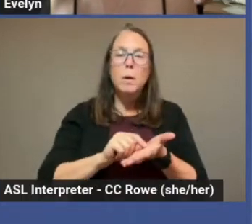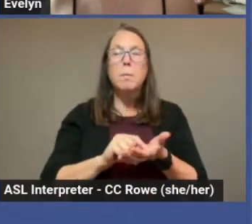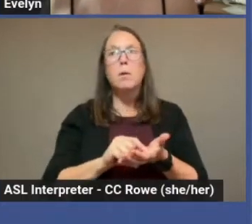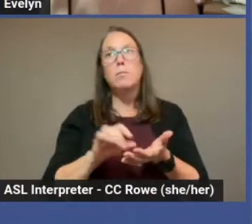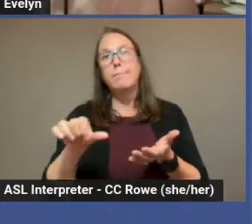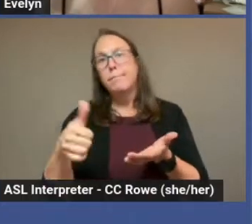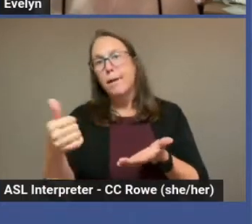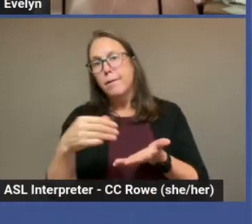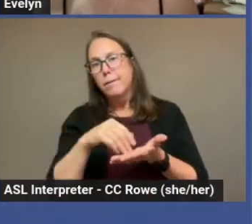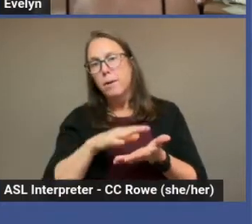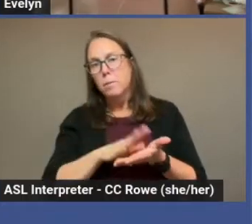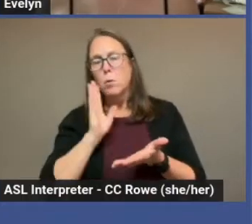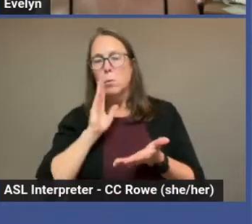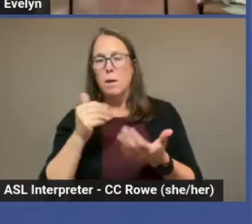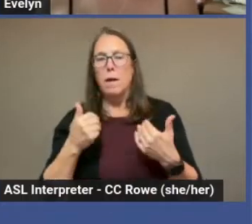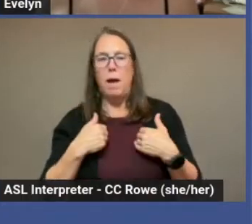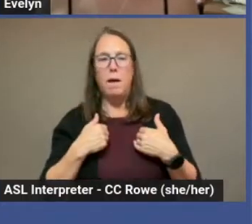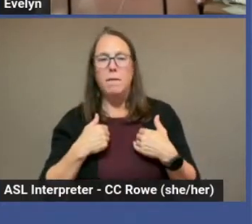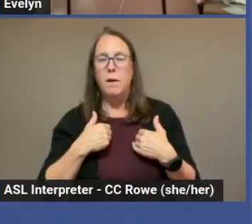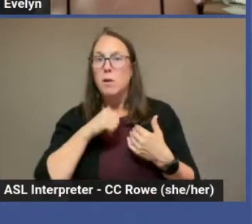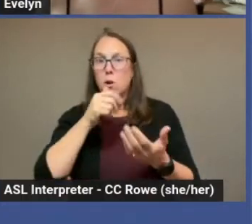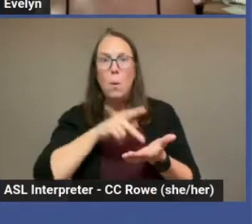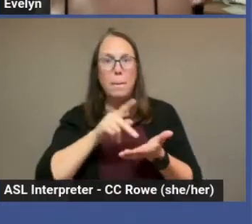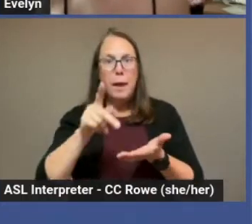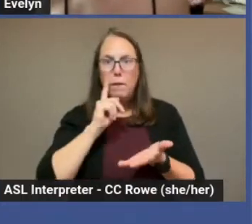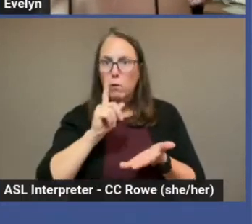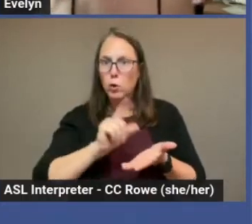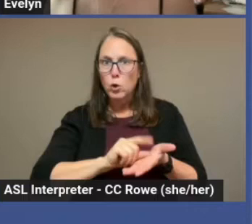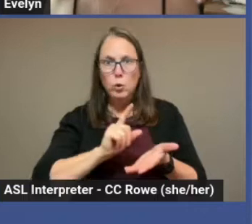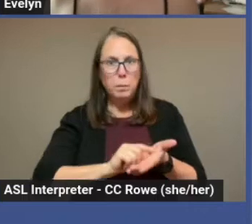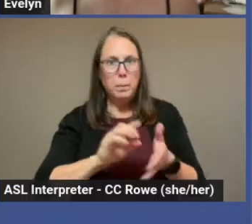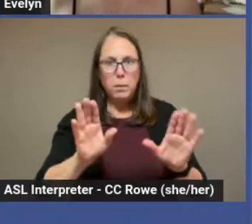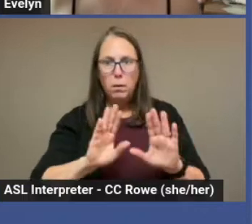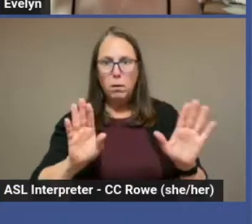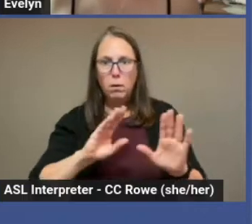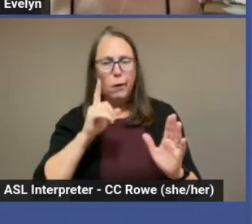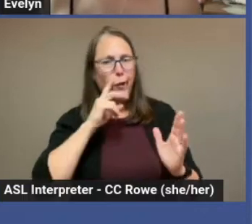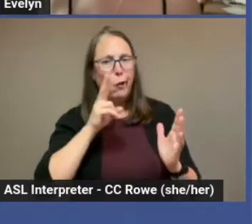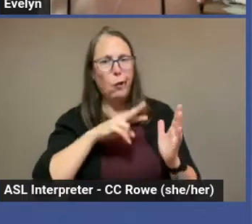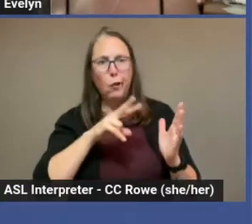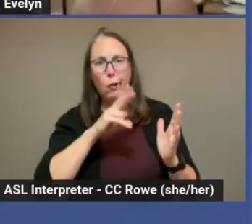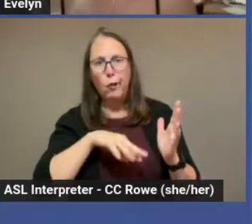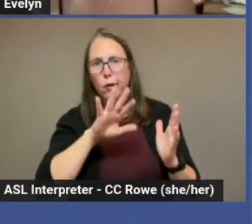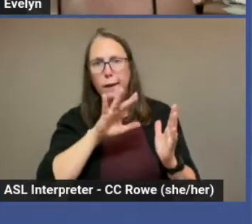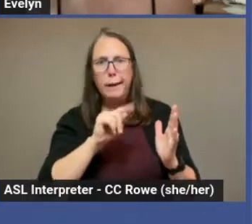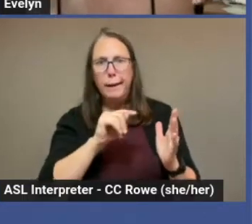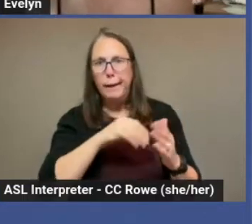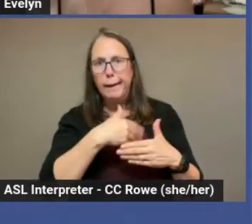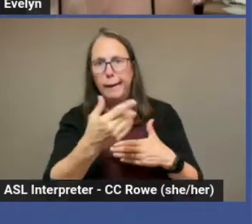other documents, so don't pay for a newspaper subscription. Simply look at it the next day on the library.